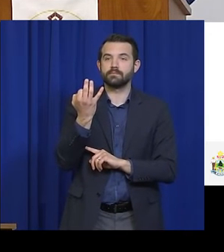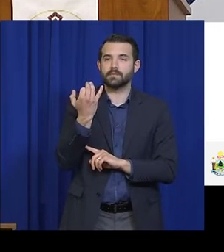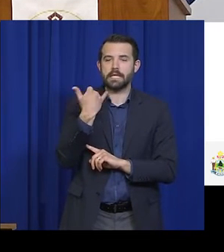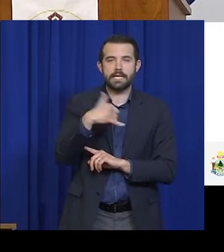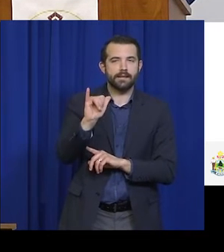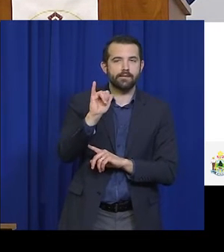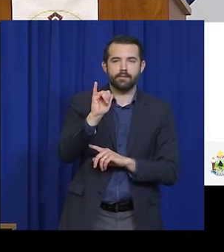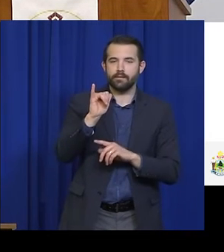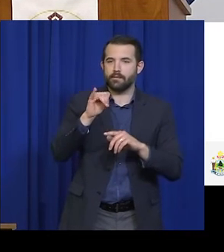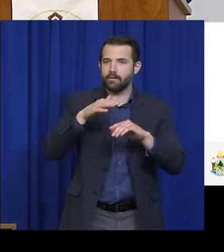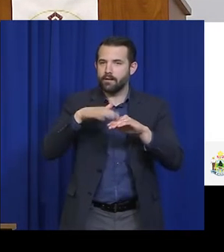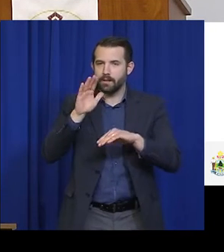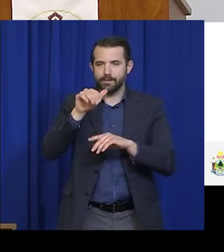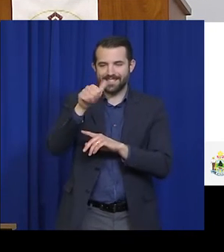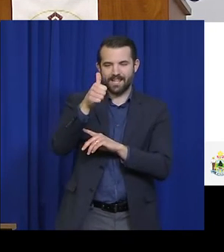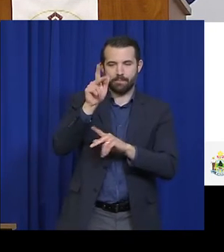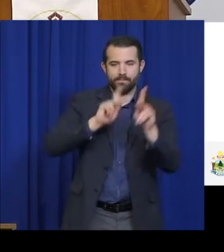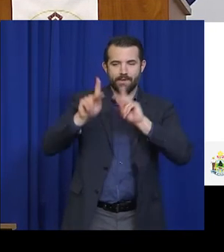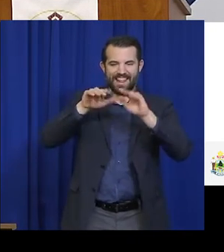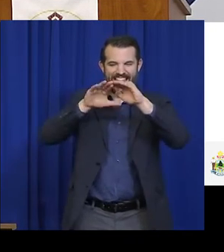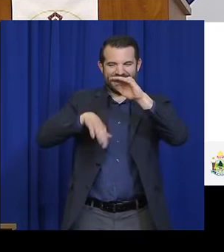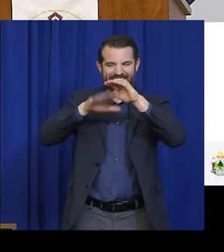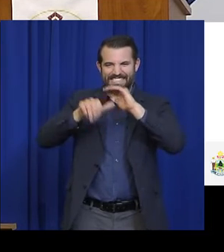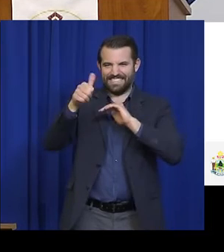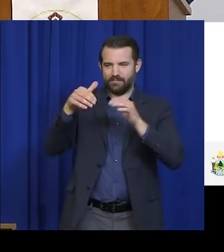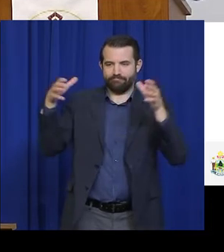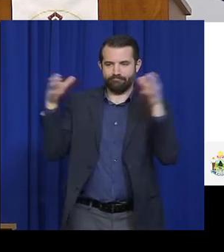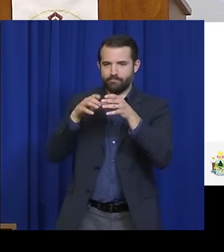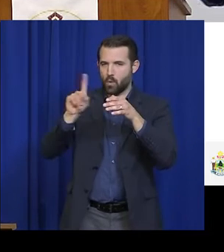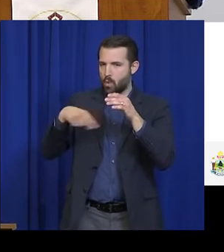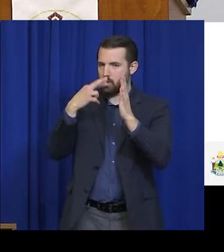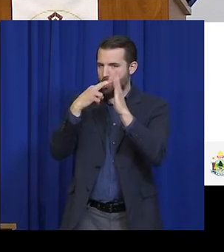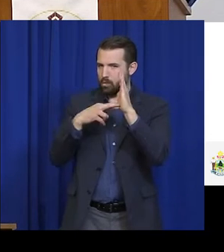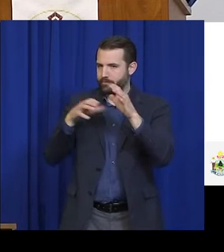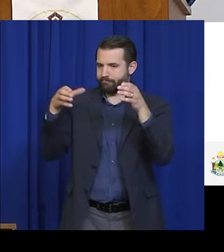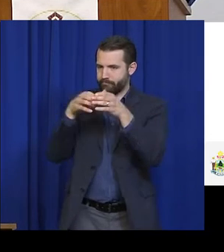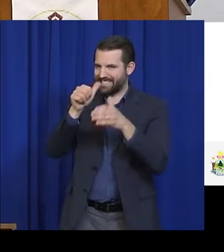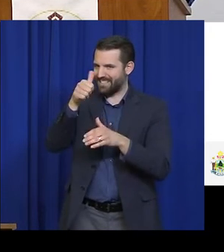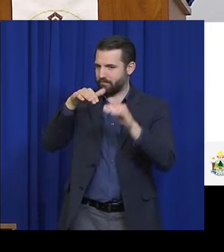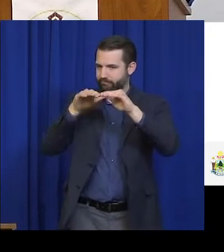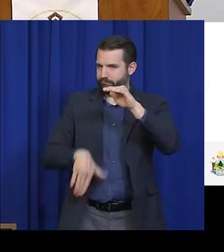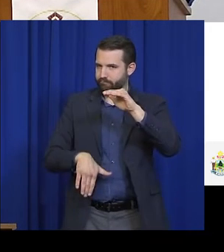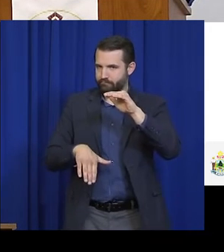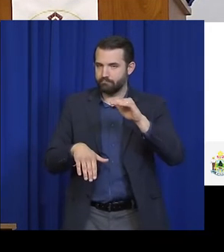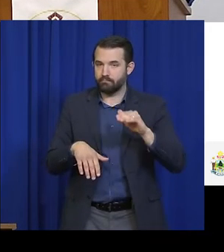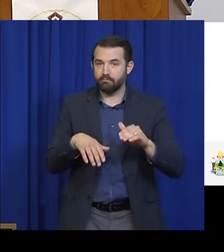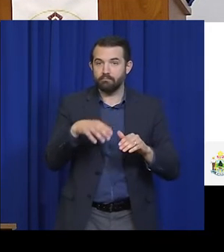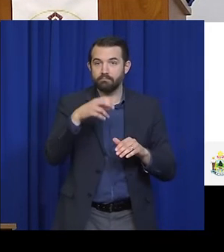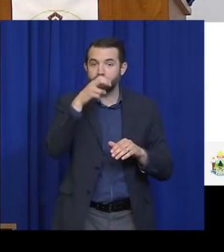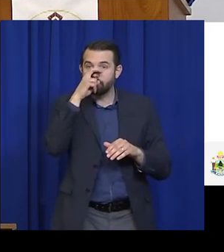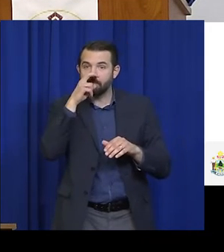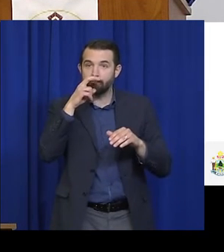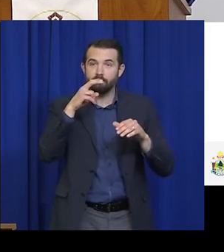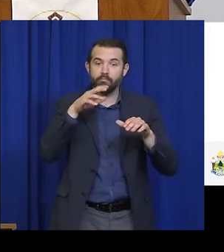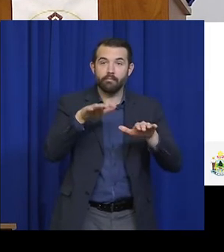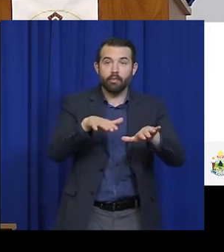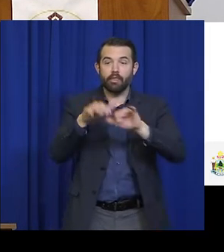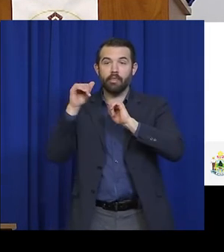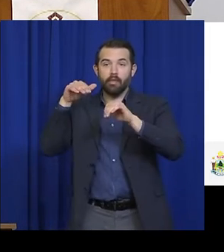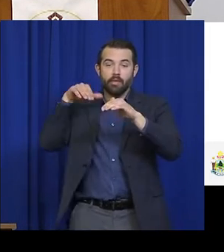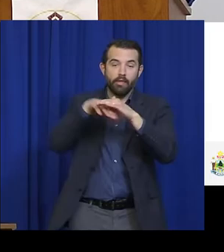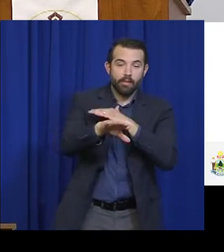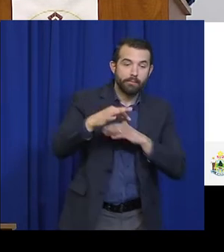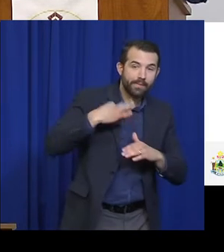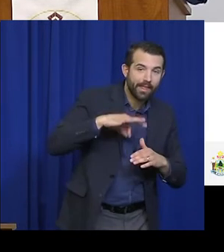10 people, the quarantine of all people entering or returning into Maine, quarantining for 14 days,